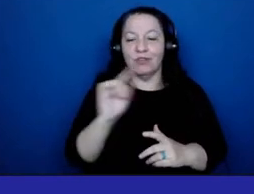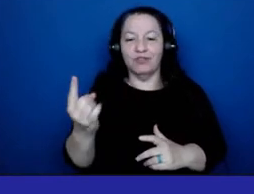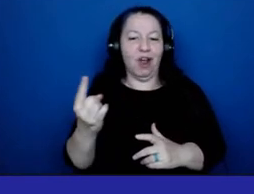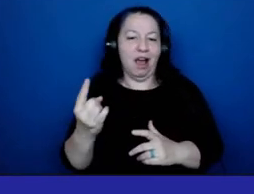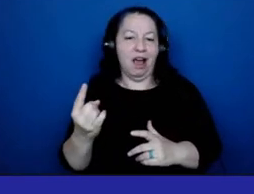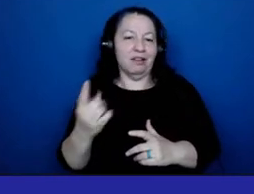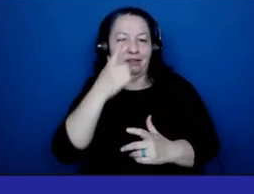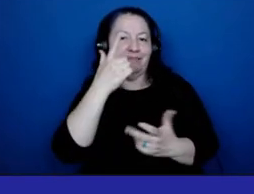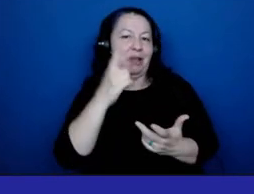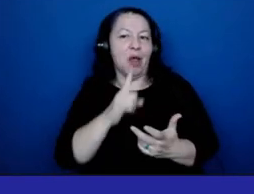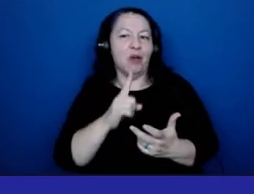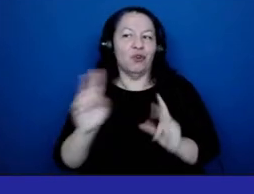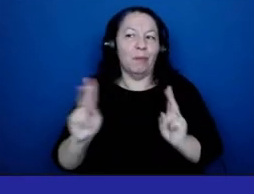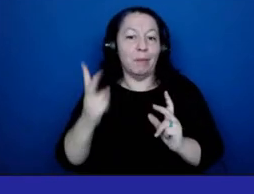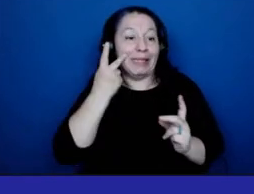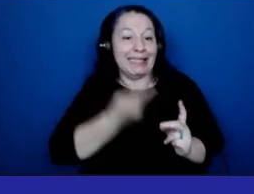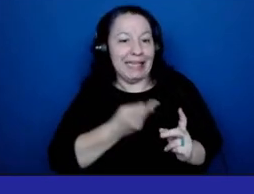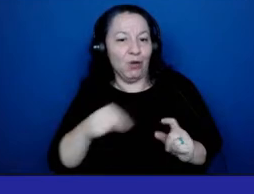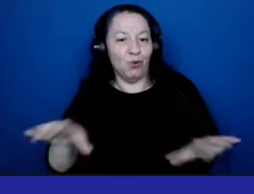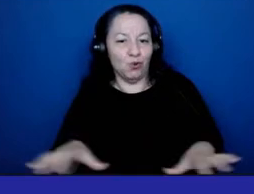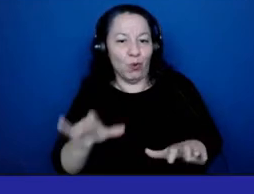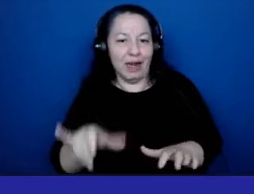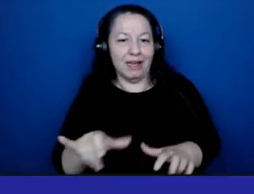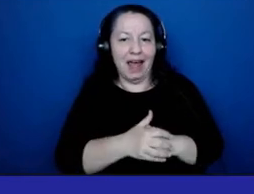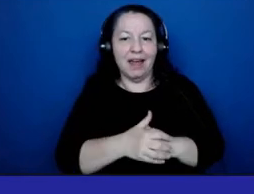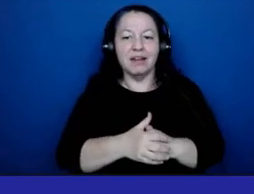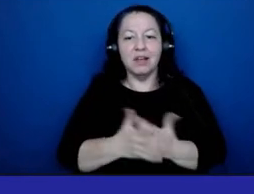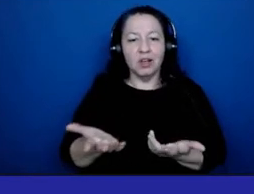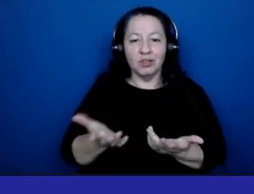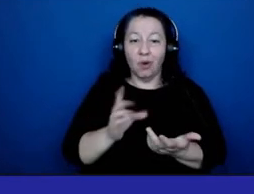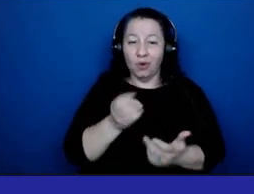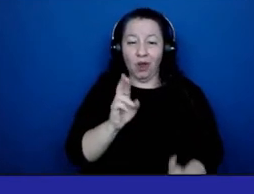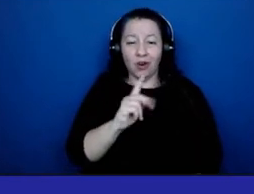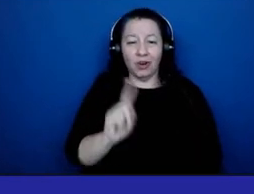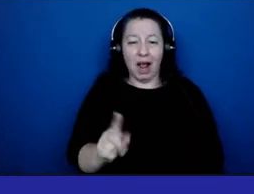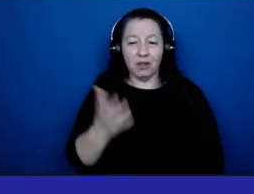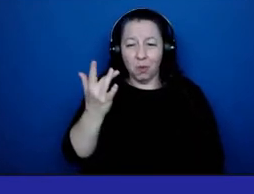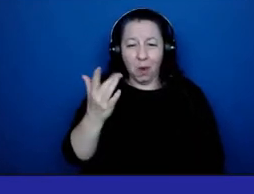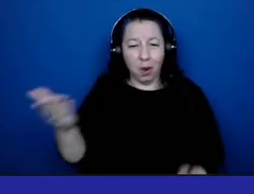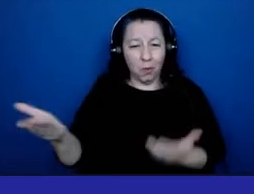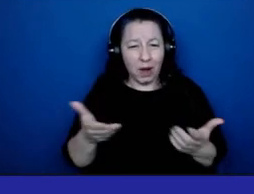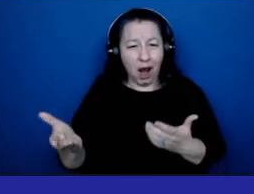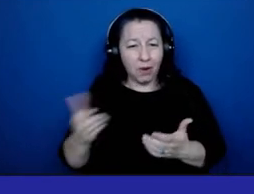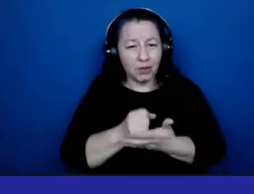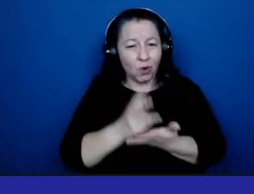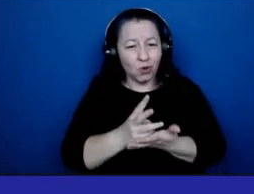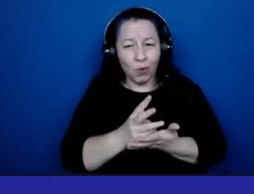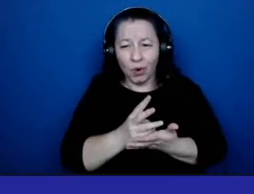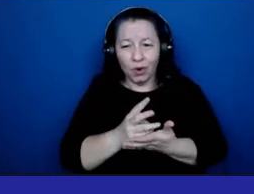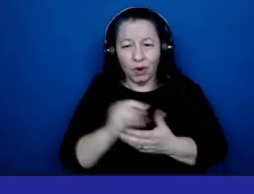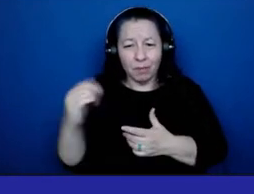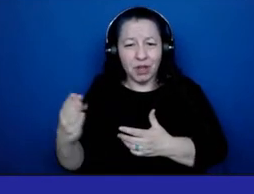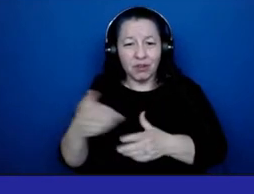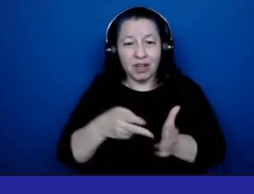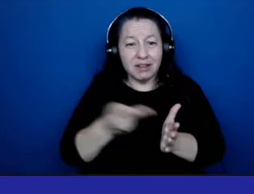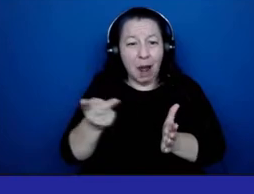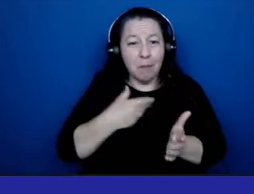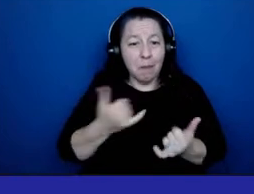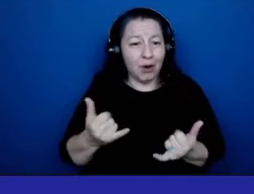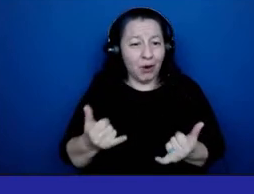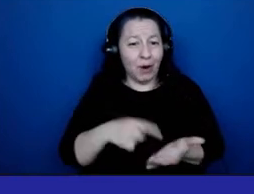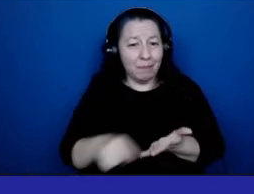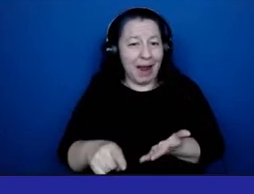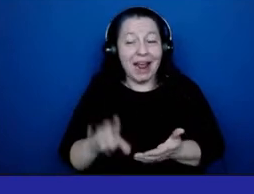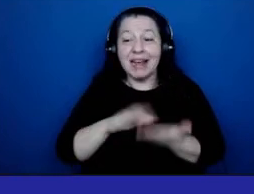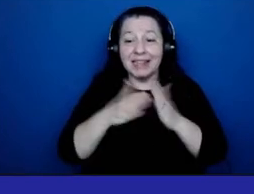am I regularly receiving hiring emails about temporary social work positions within H&H that are double my current rate? The city has